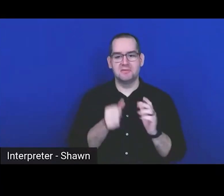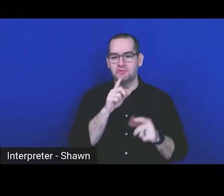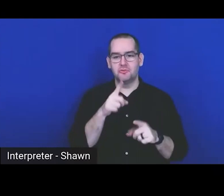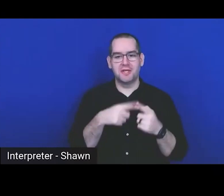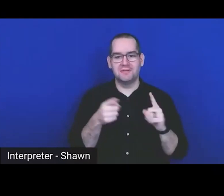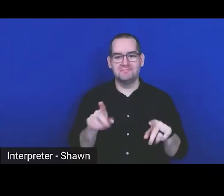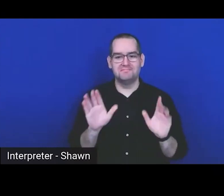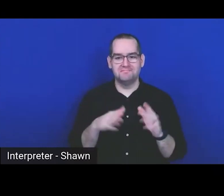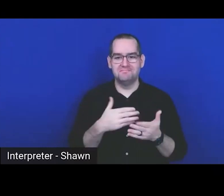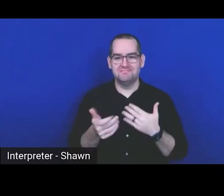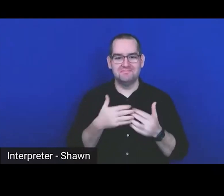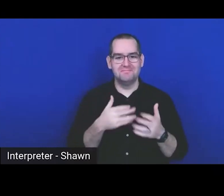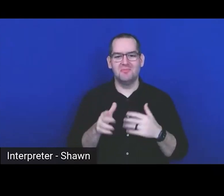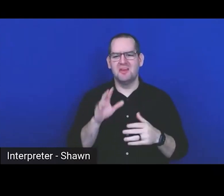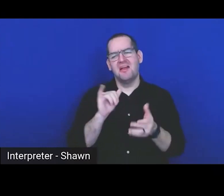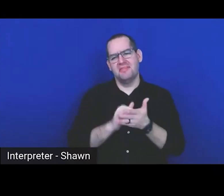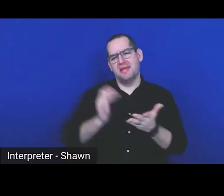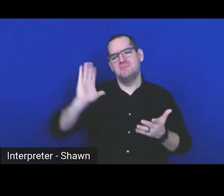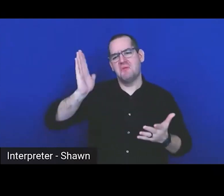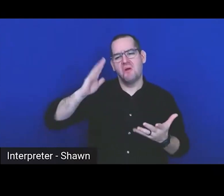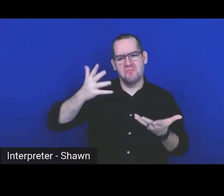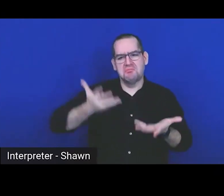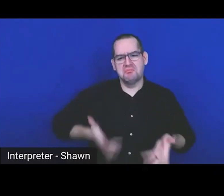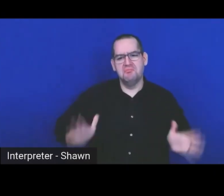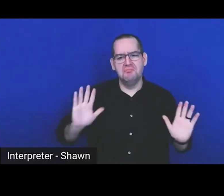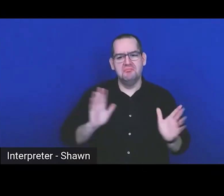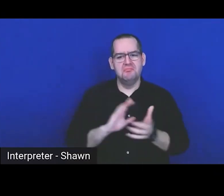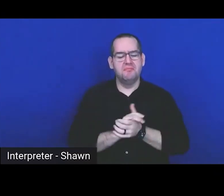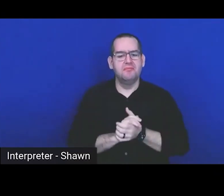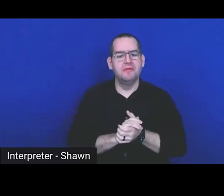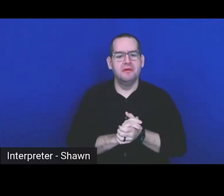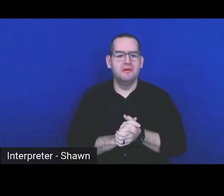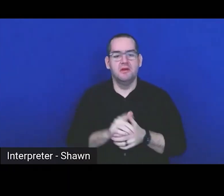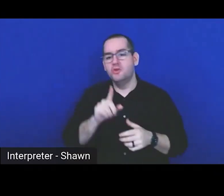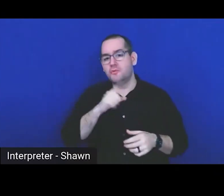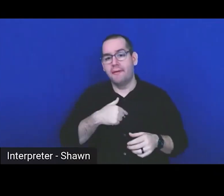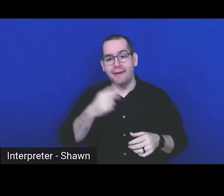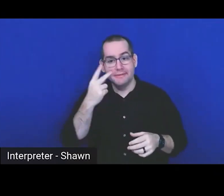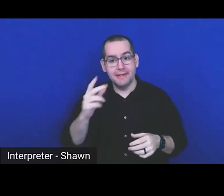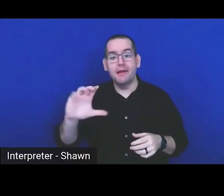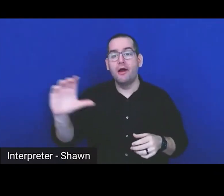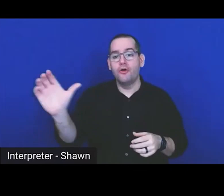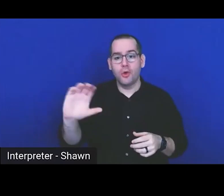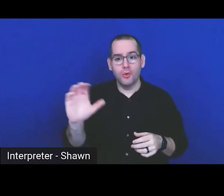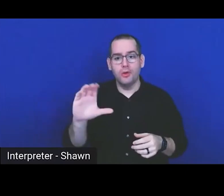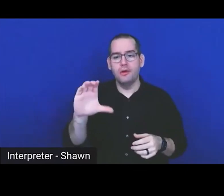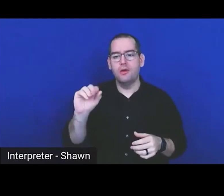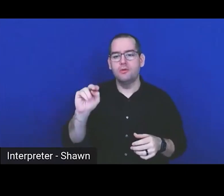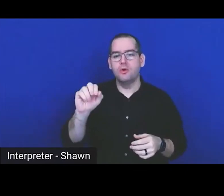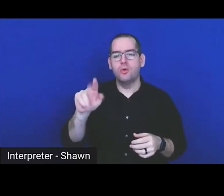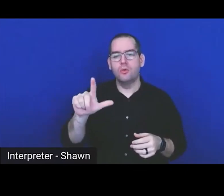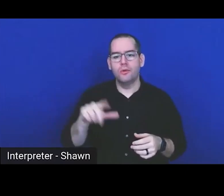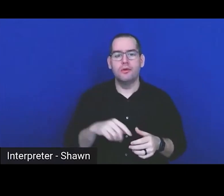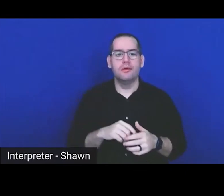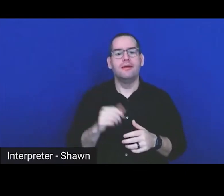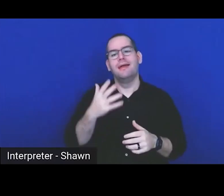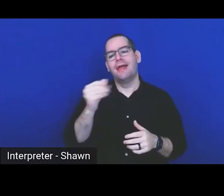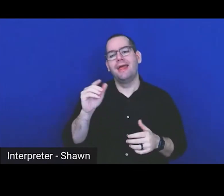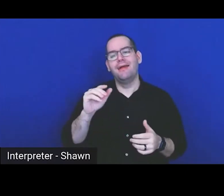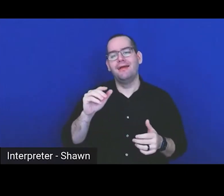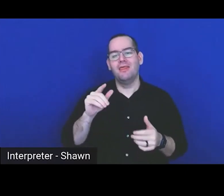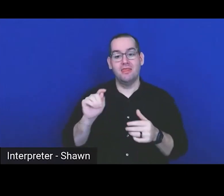So that's kind of the talk. Again, so I see console and the federated